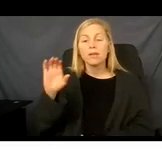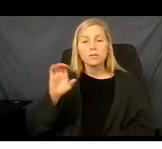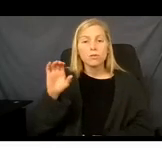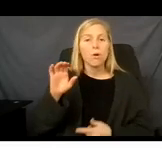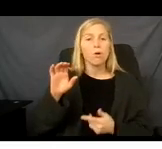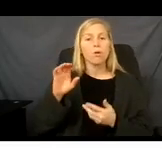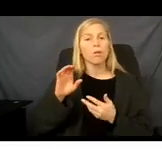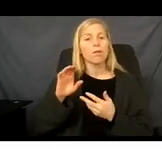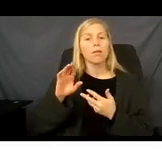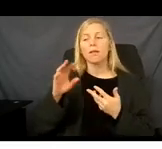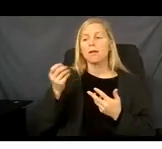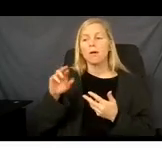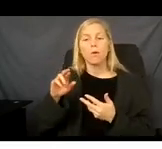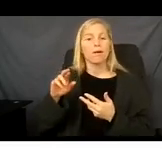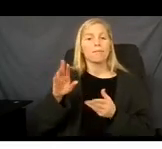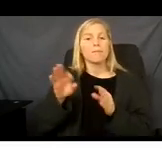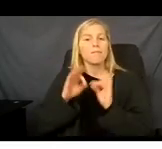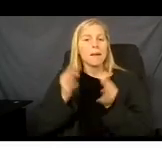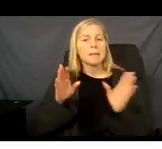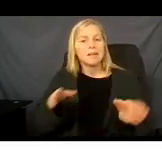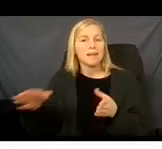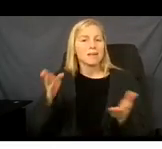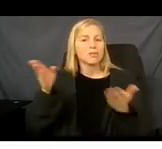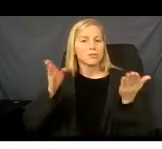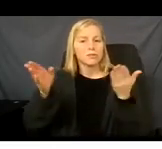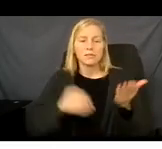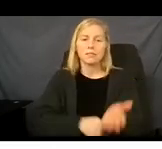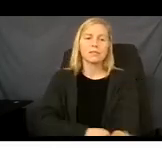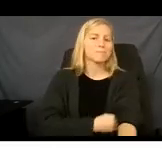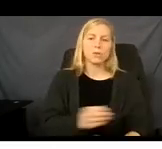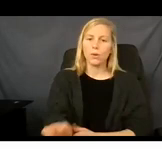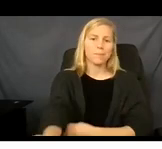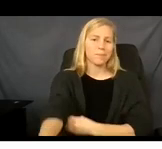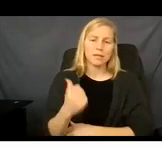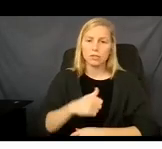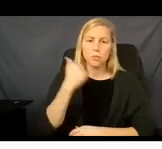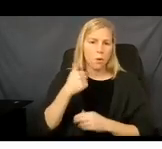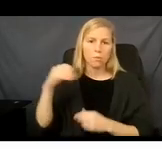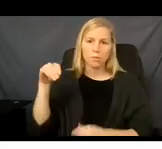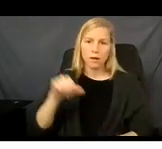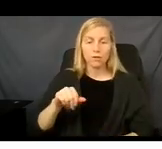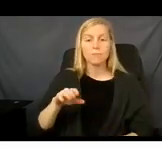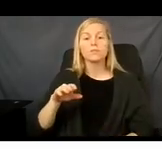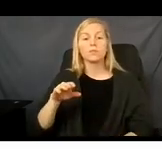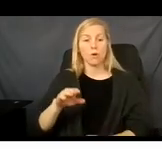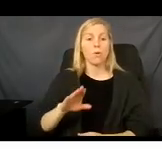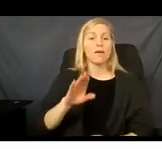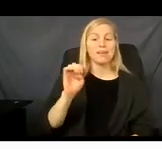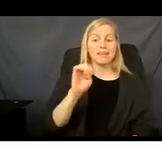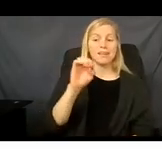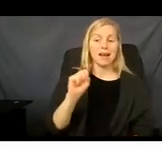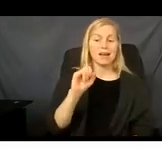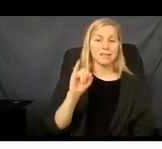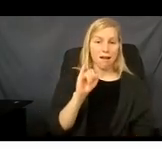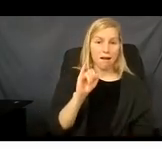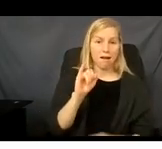qualify for those services under Medicaid. So if you qualify for Medicaid in addition to your employer's coverage, you